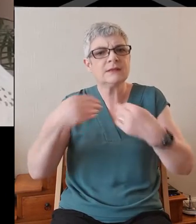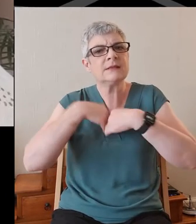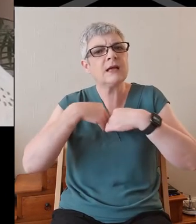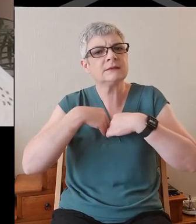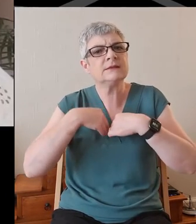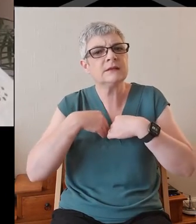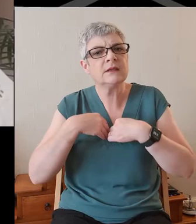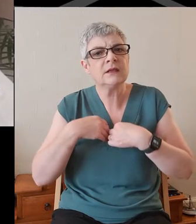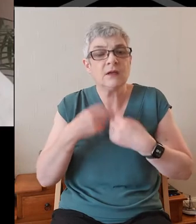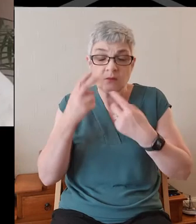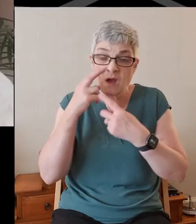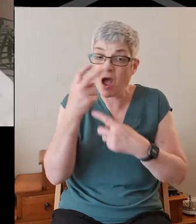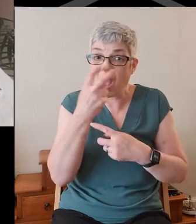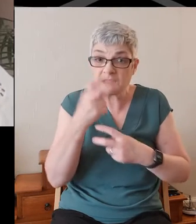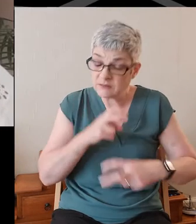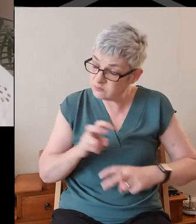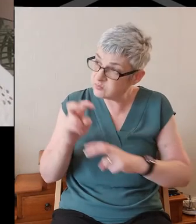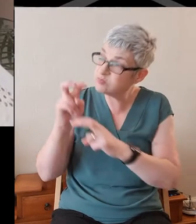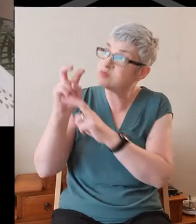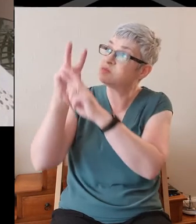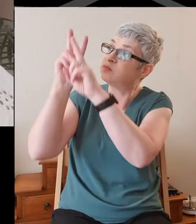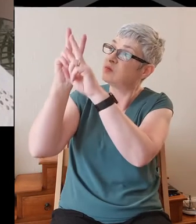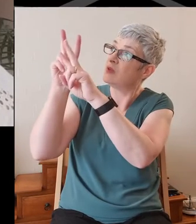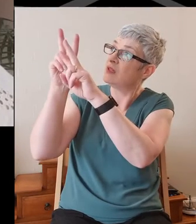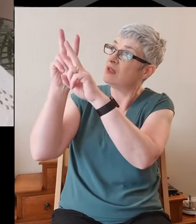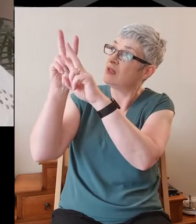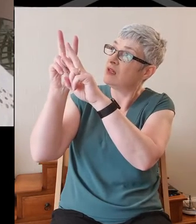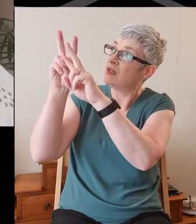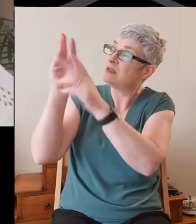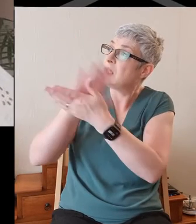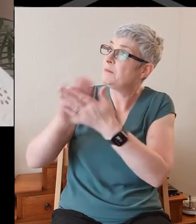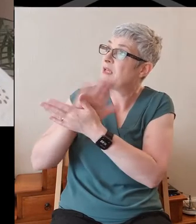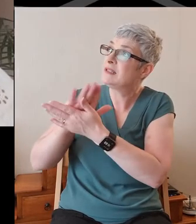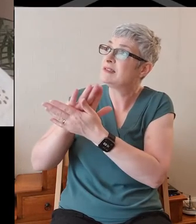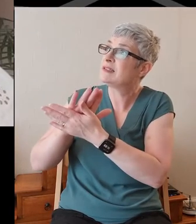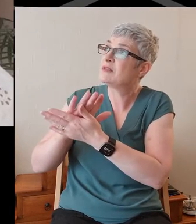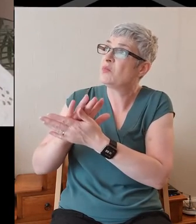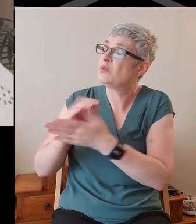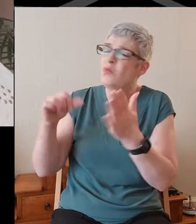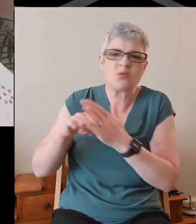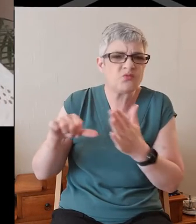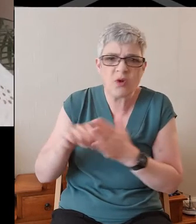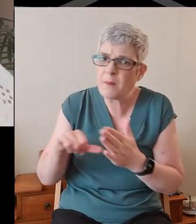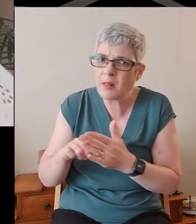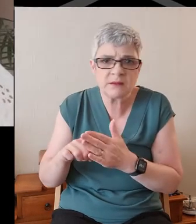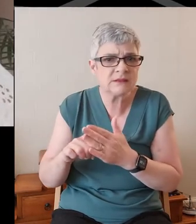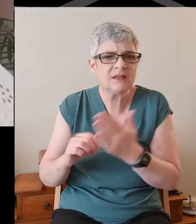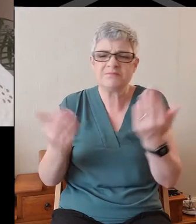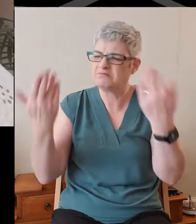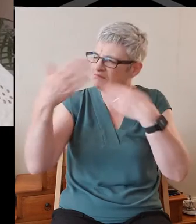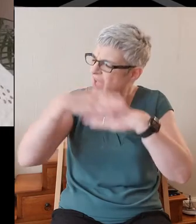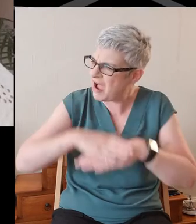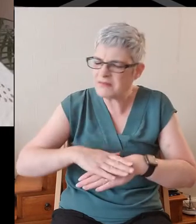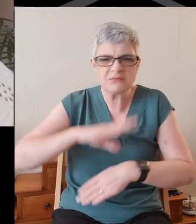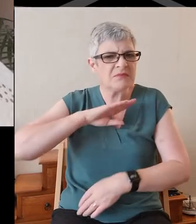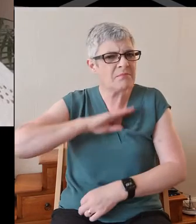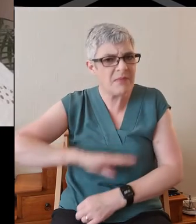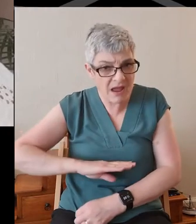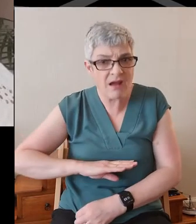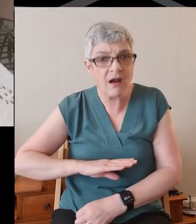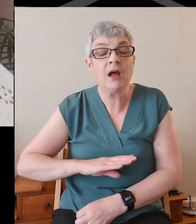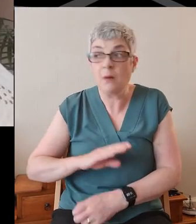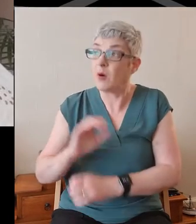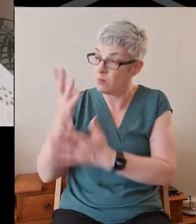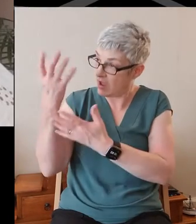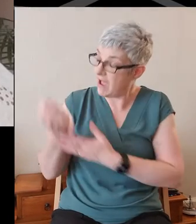eyes to you, O Lord, so that our gaze would not be in toil and trouble, in darkness or despair, but